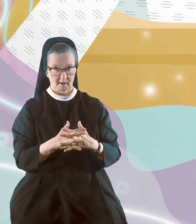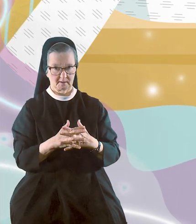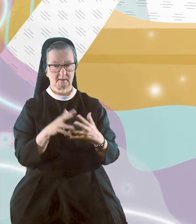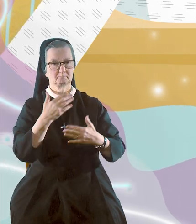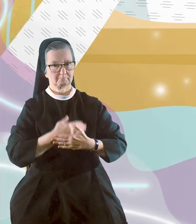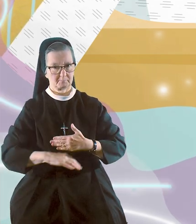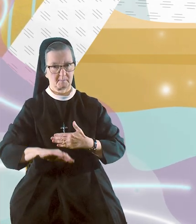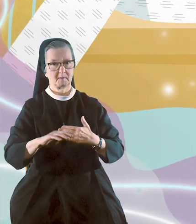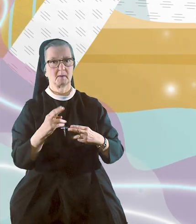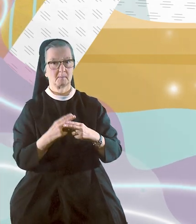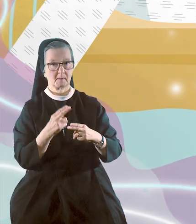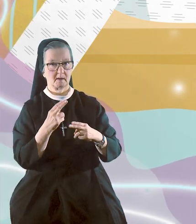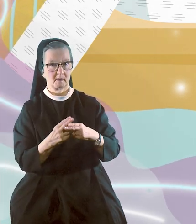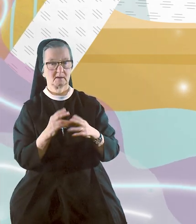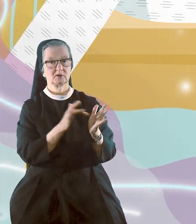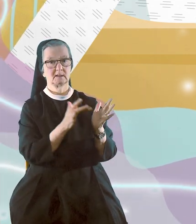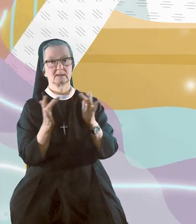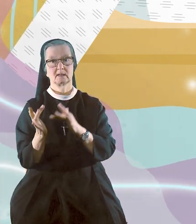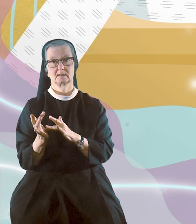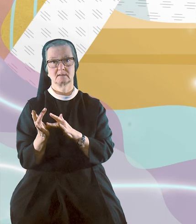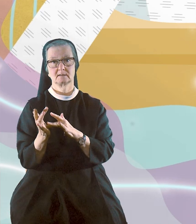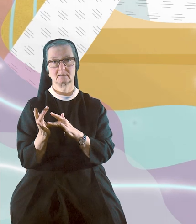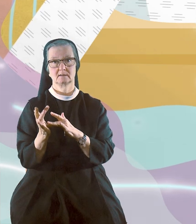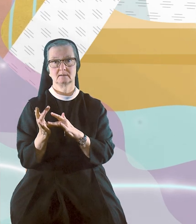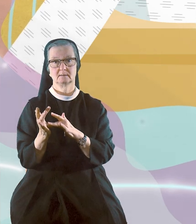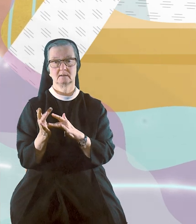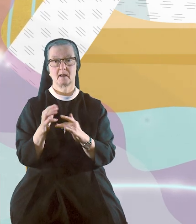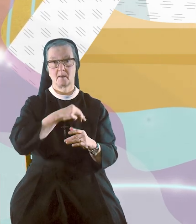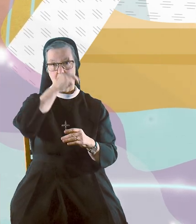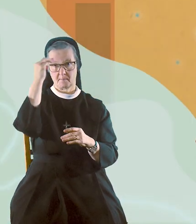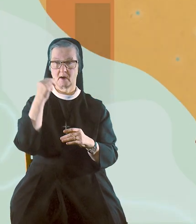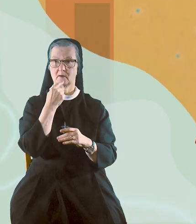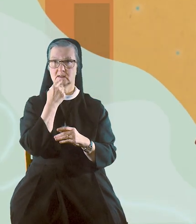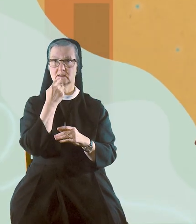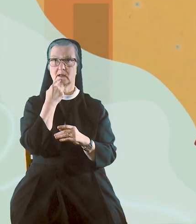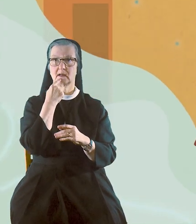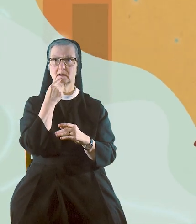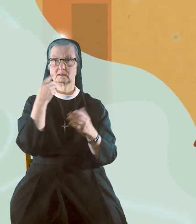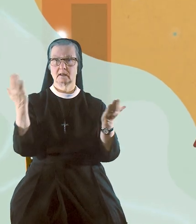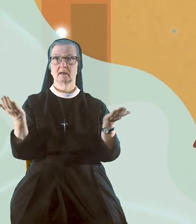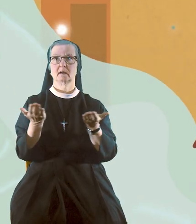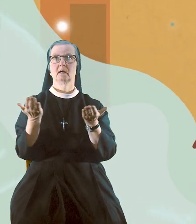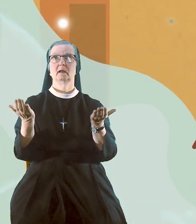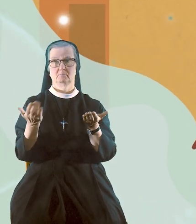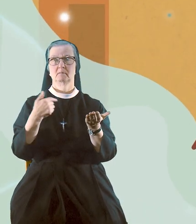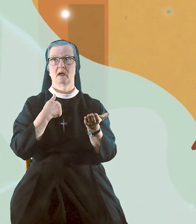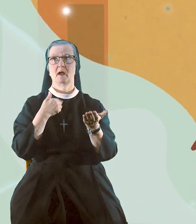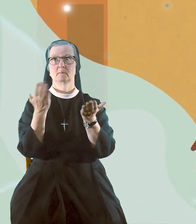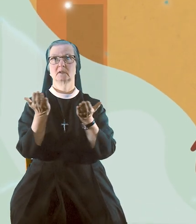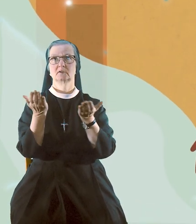and bear a son, and you shall name him Jesus. Mary said, Behold,